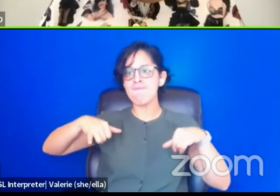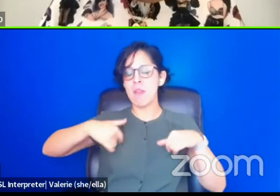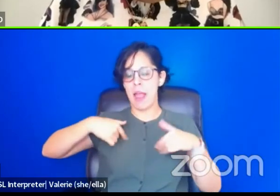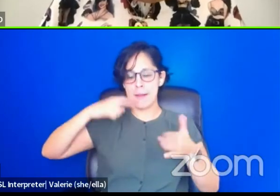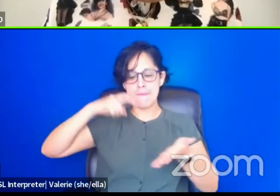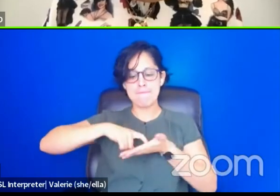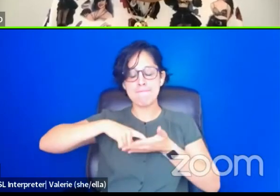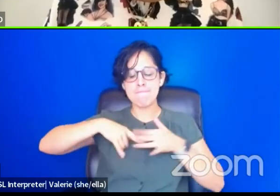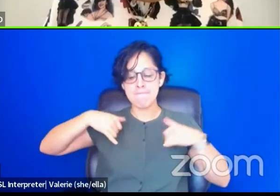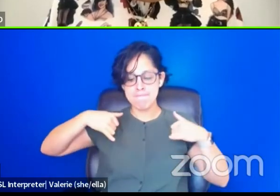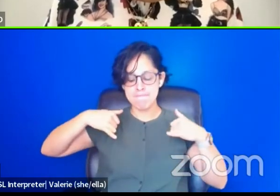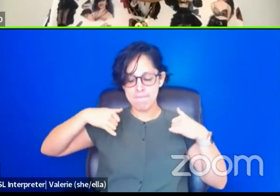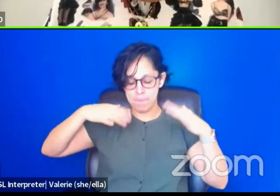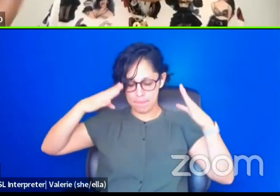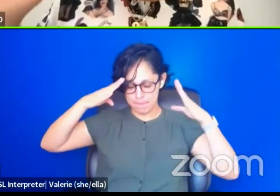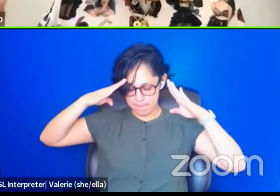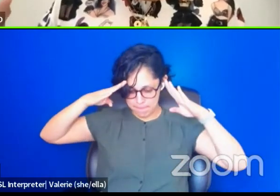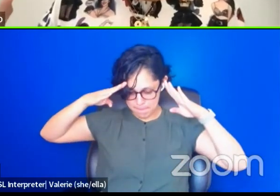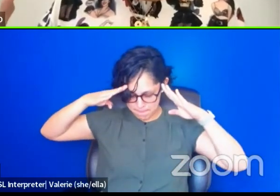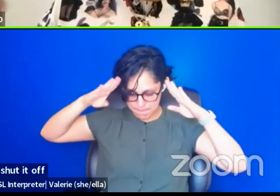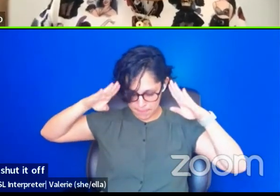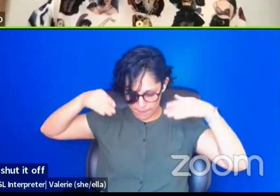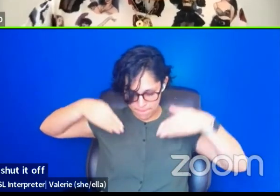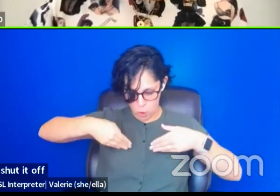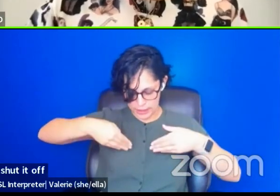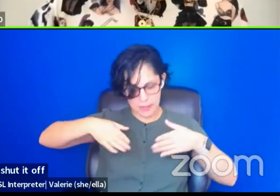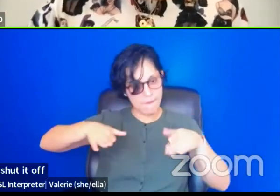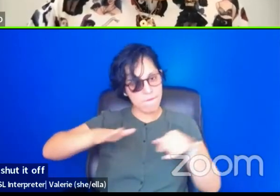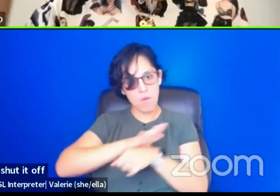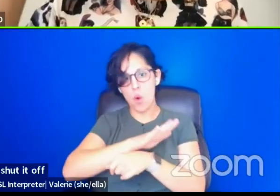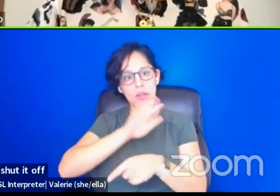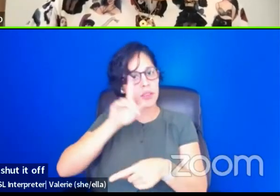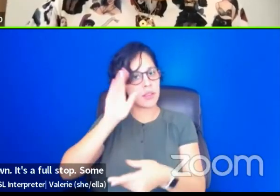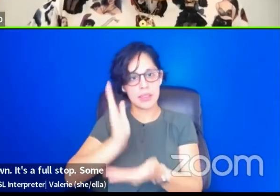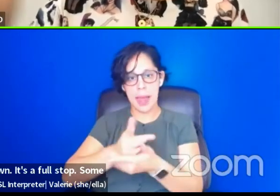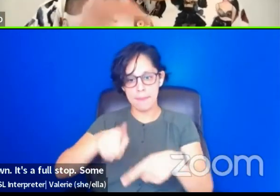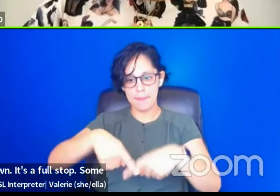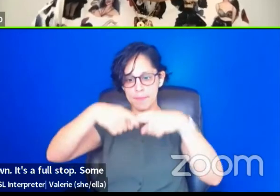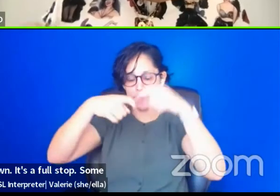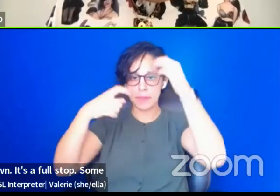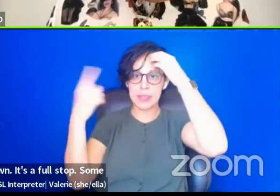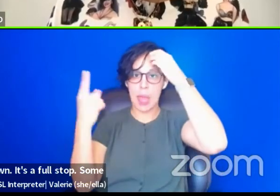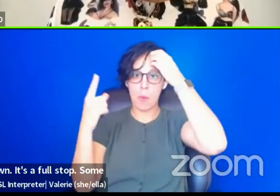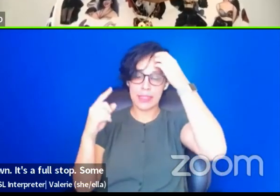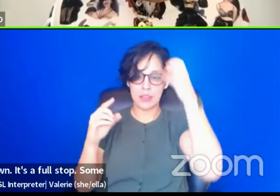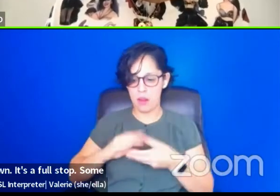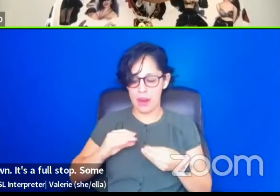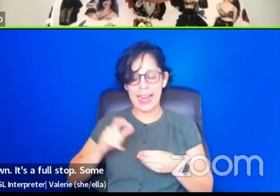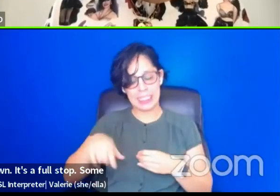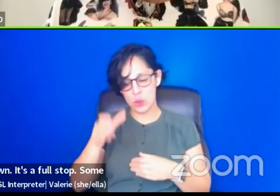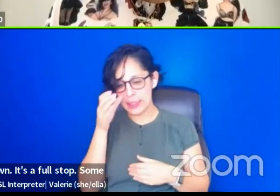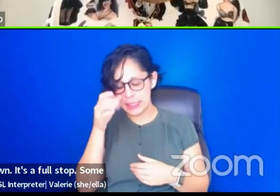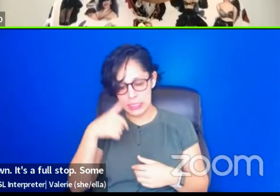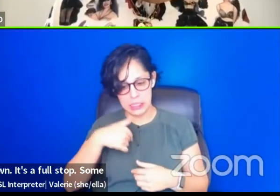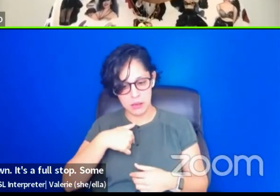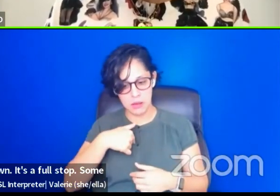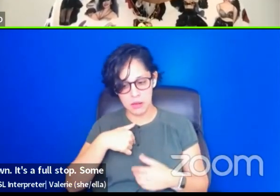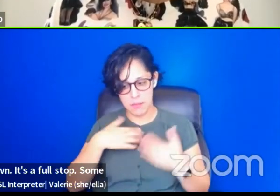shut it all down. It's a full stop. Somebody's talking and we need to listen. Um,